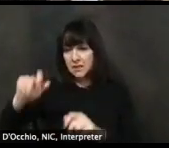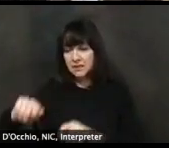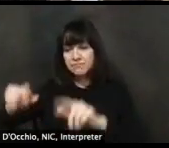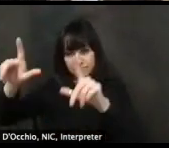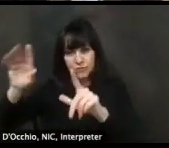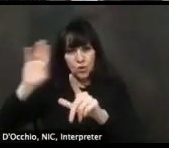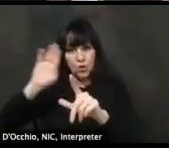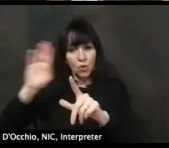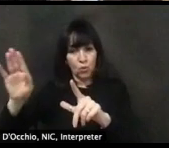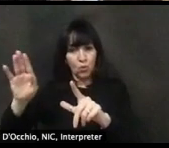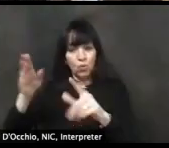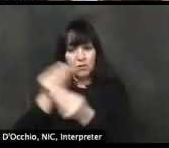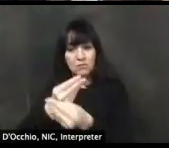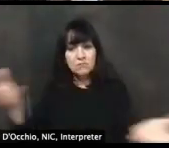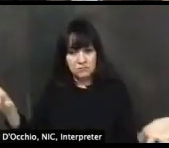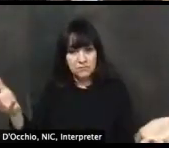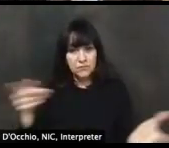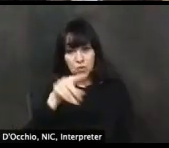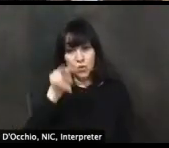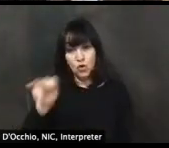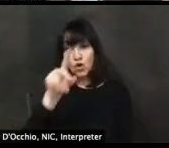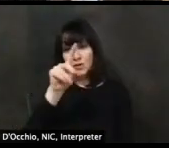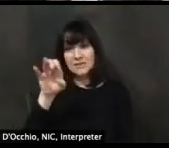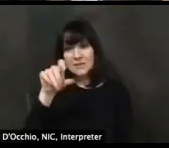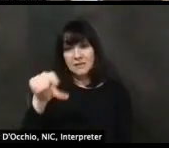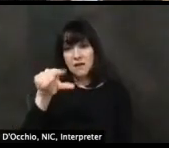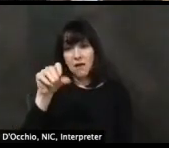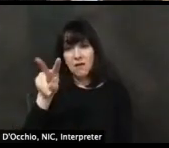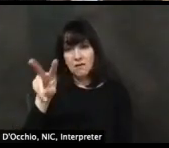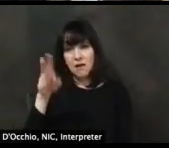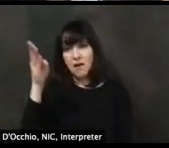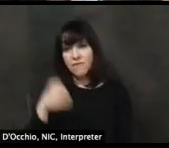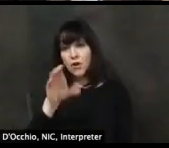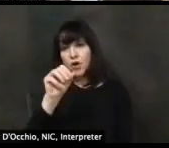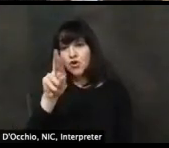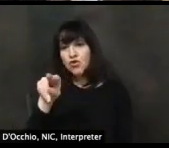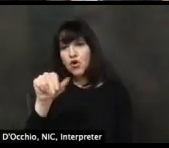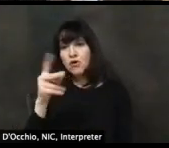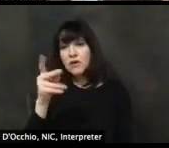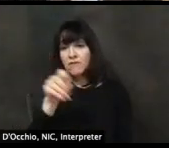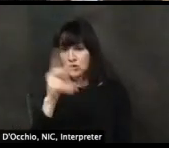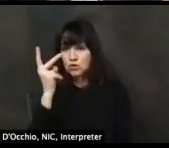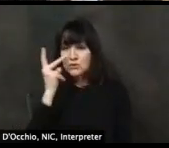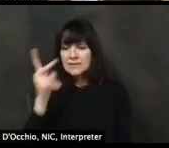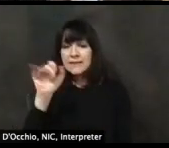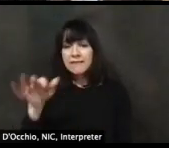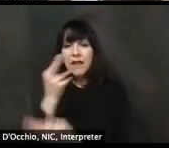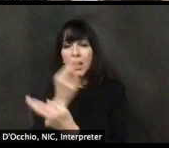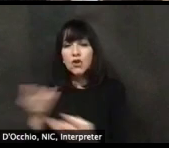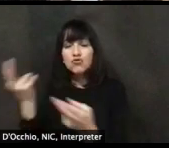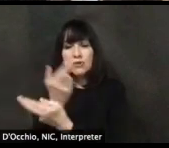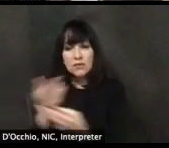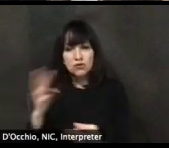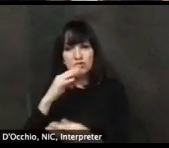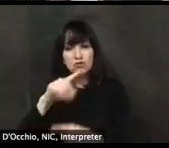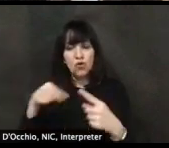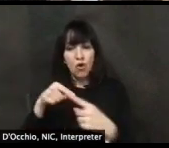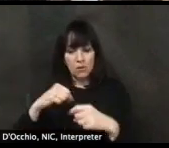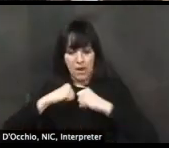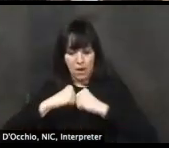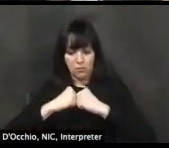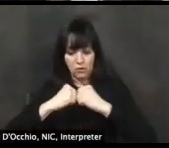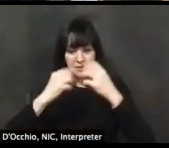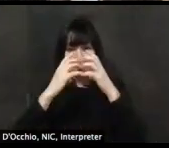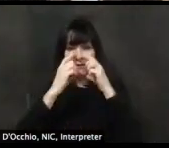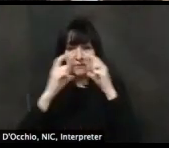Uh, if you visit de.gov forward slash coronavirus, you'll see those resources, but pretty soon for those of you who perhaps